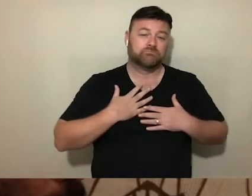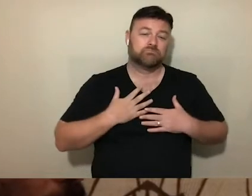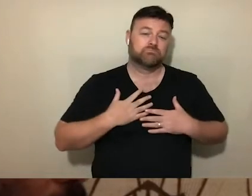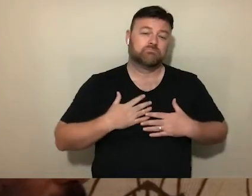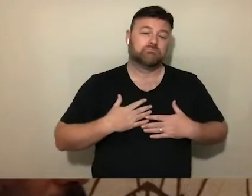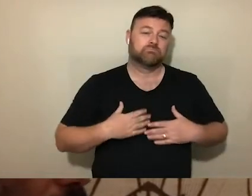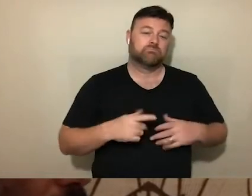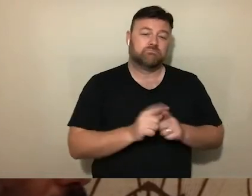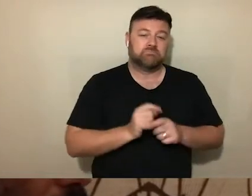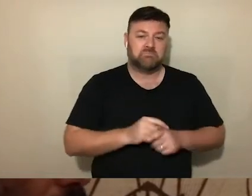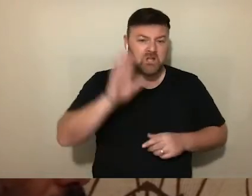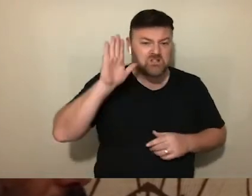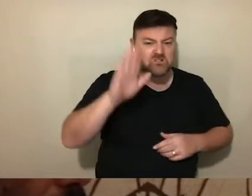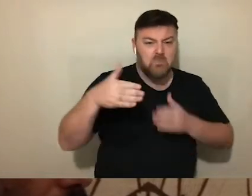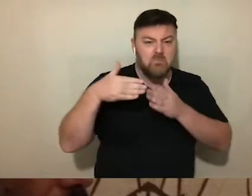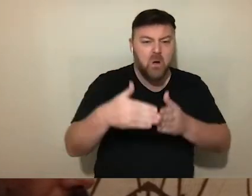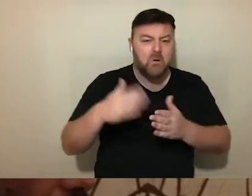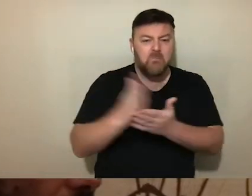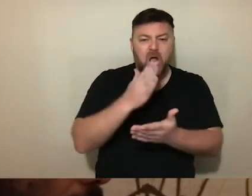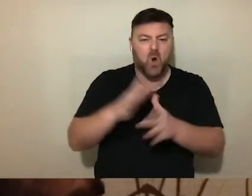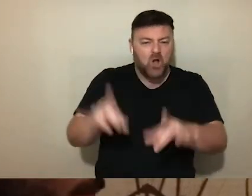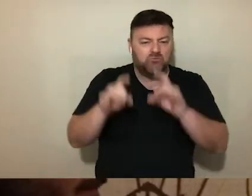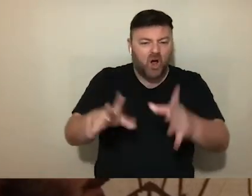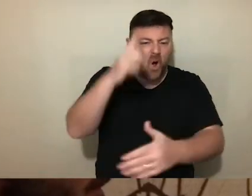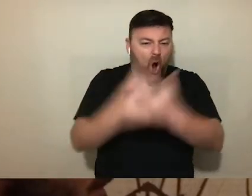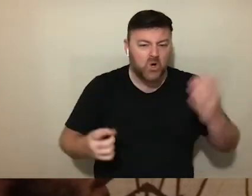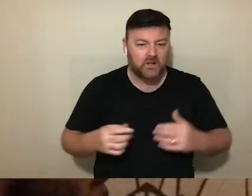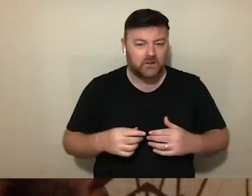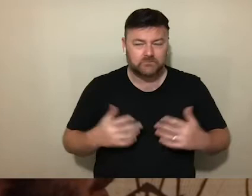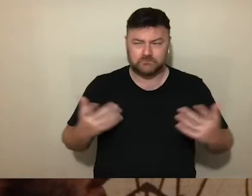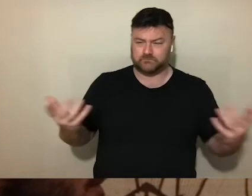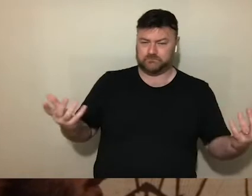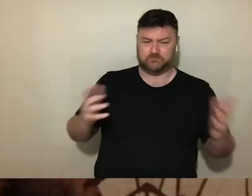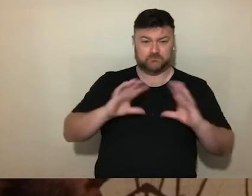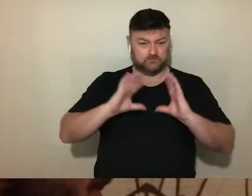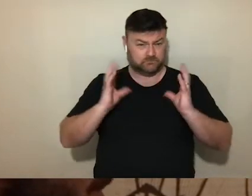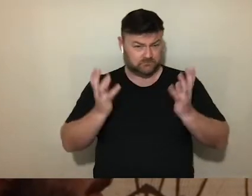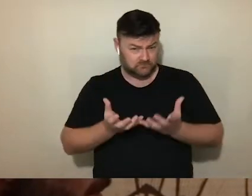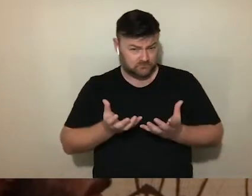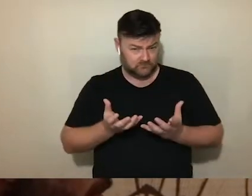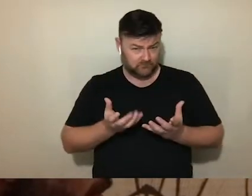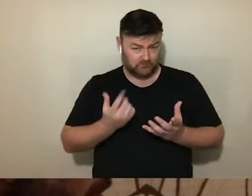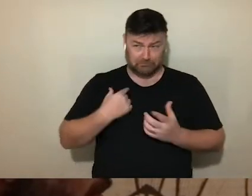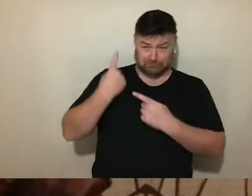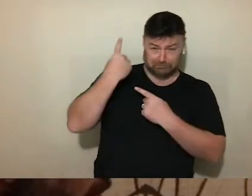Stop the boats and make Australia white again. A globe so admiring. When it's fiercely anti-black.